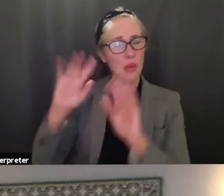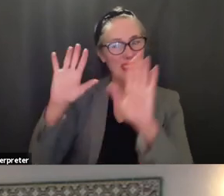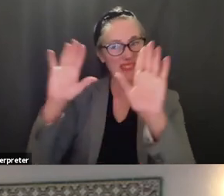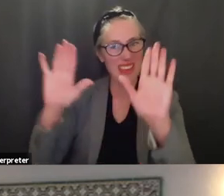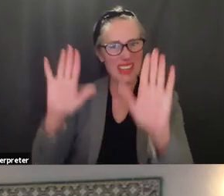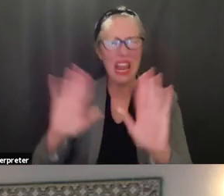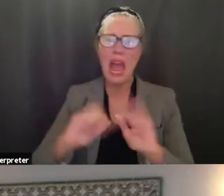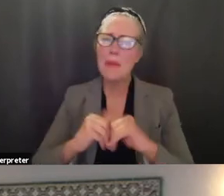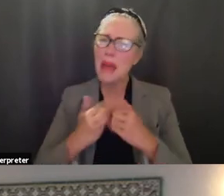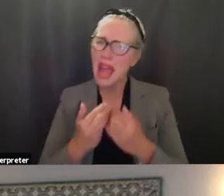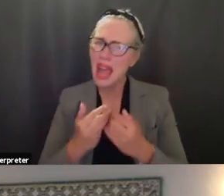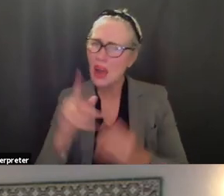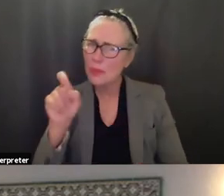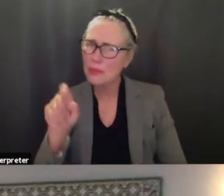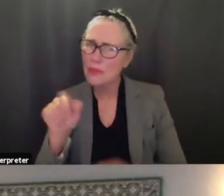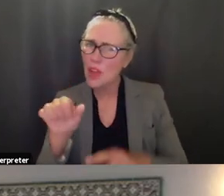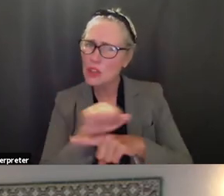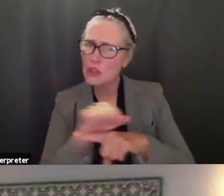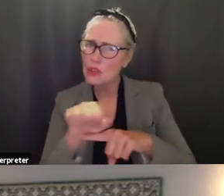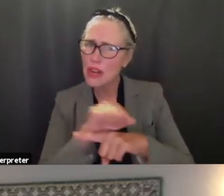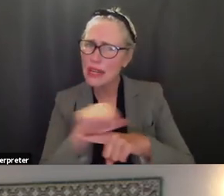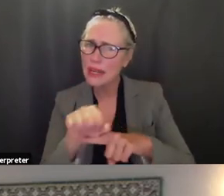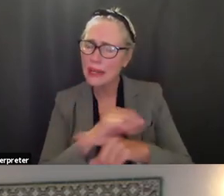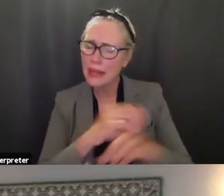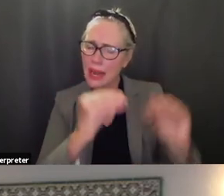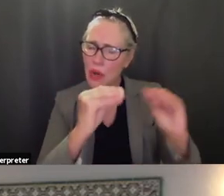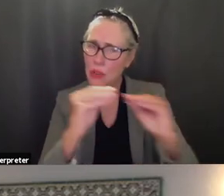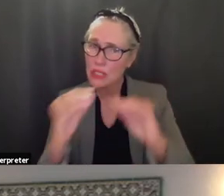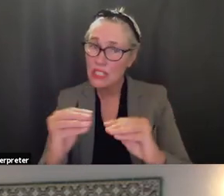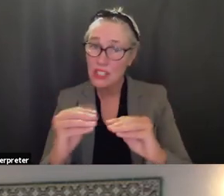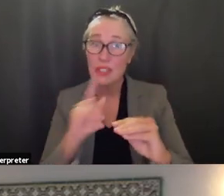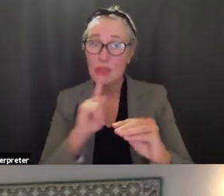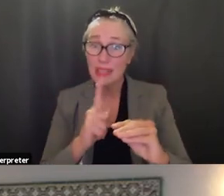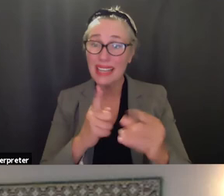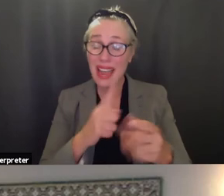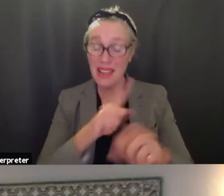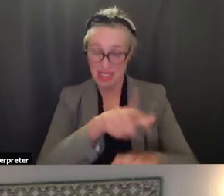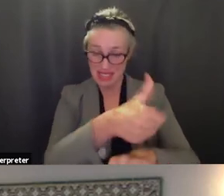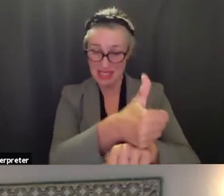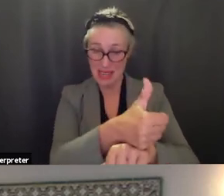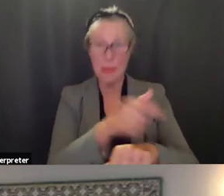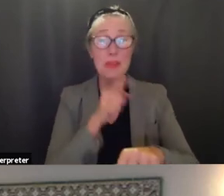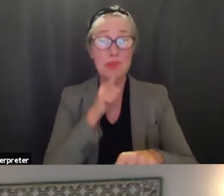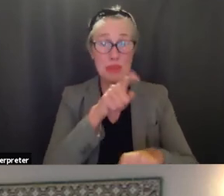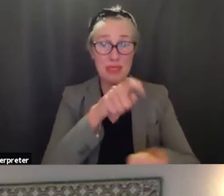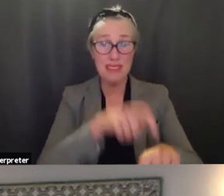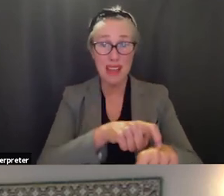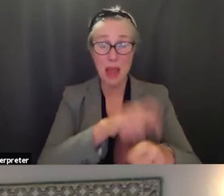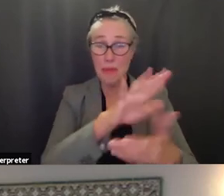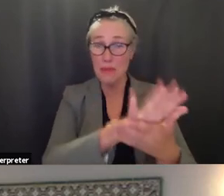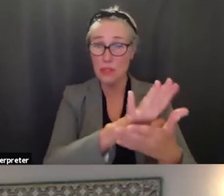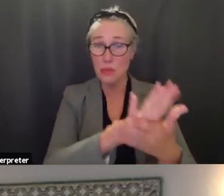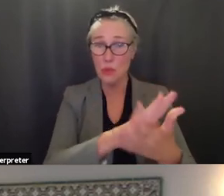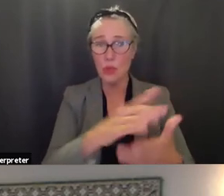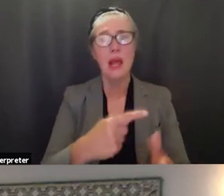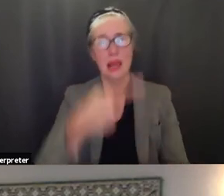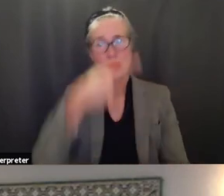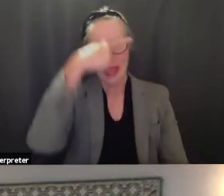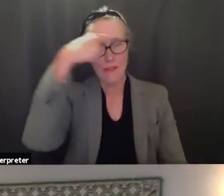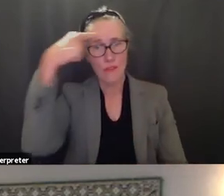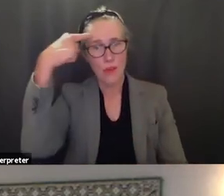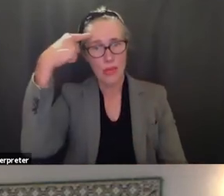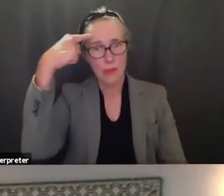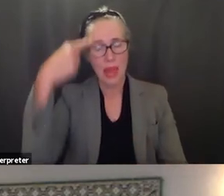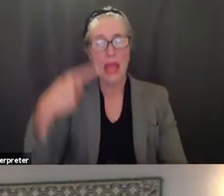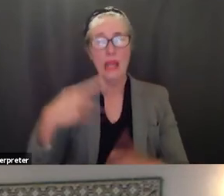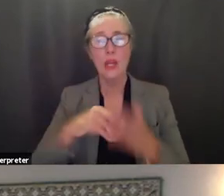real life implications in the classroom in real time and specifically um one of the demands of the black student youth was de